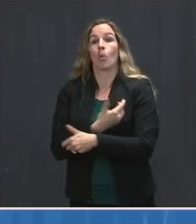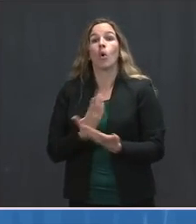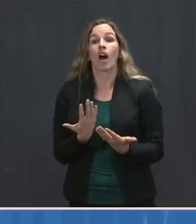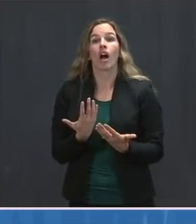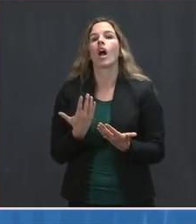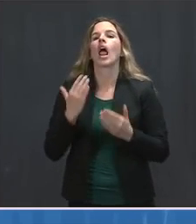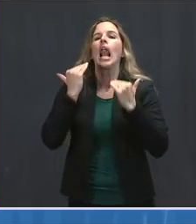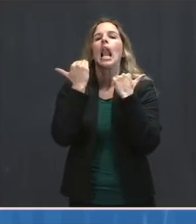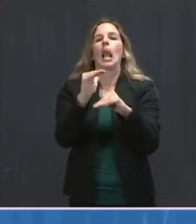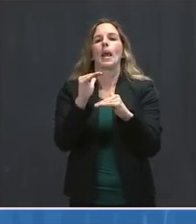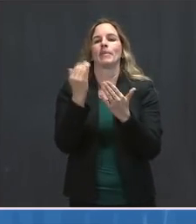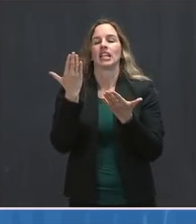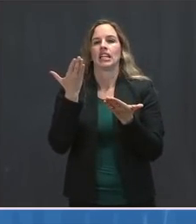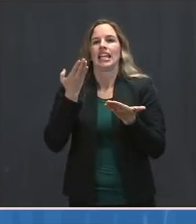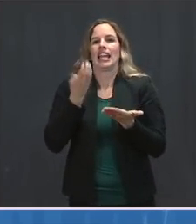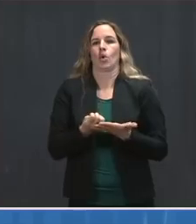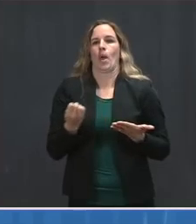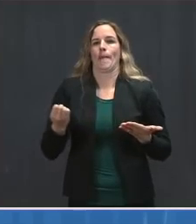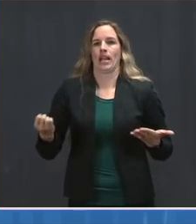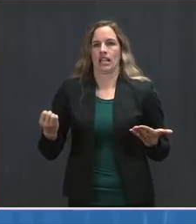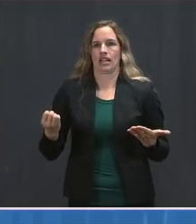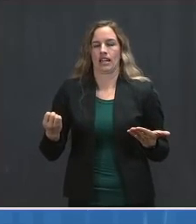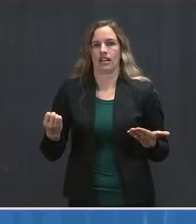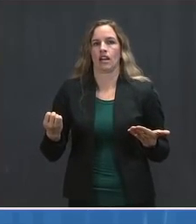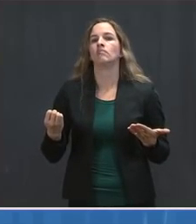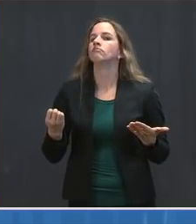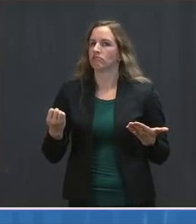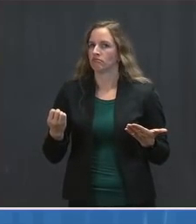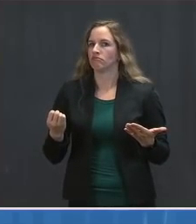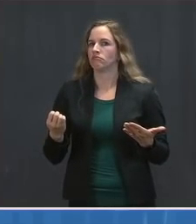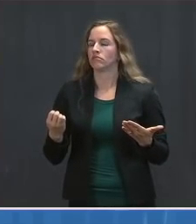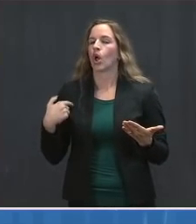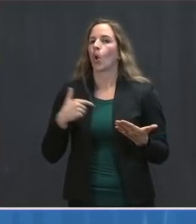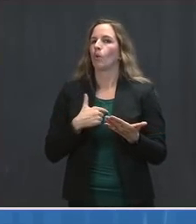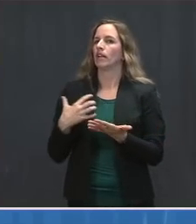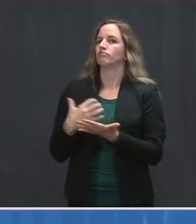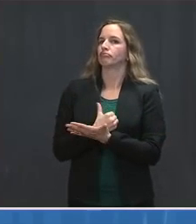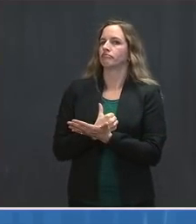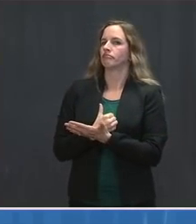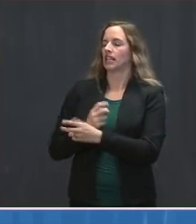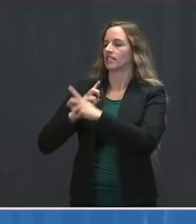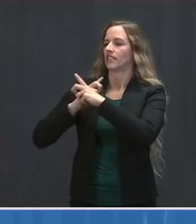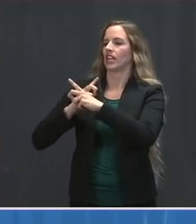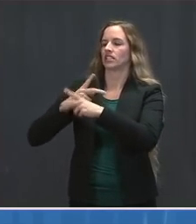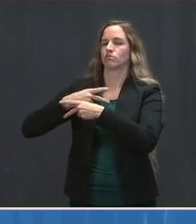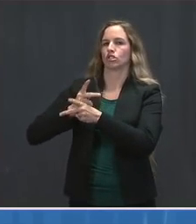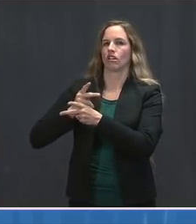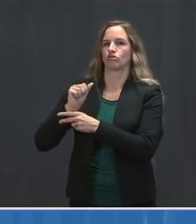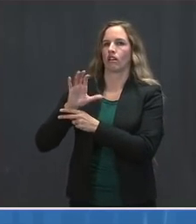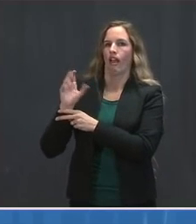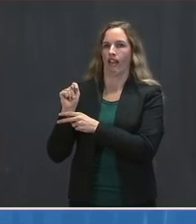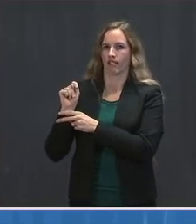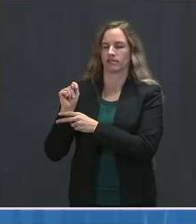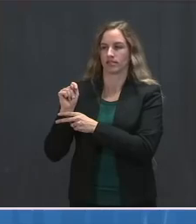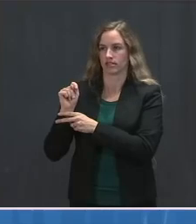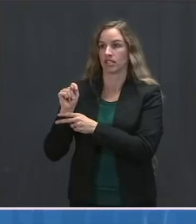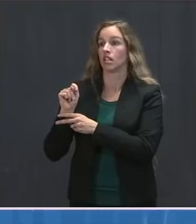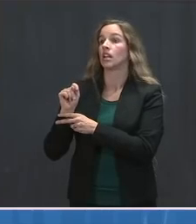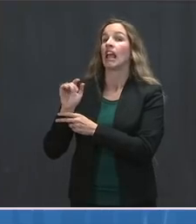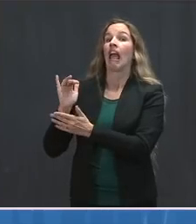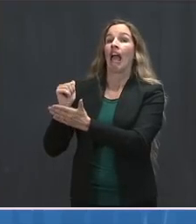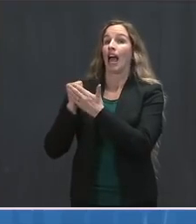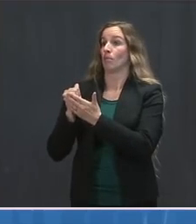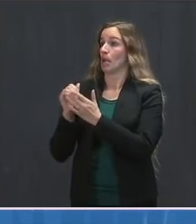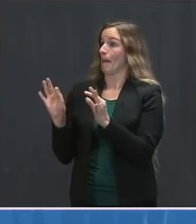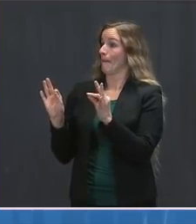and ingredients. That's why we're leveraging an important power of the Defense Production Act. The ability to ensure that supplies and material critical